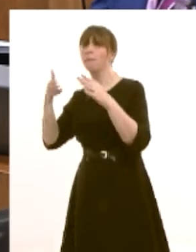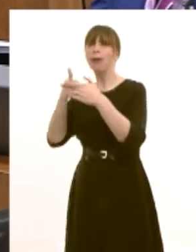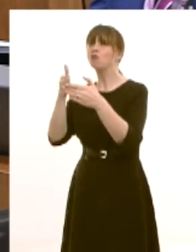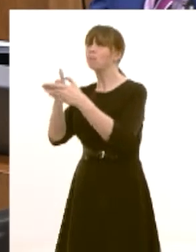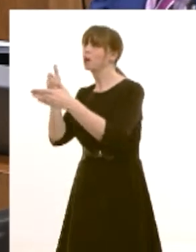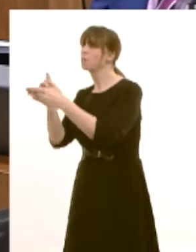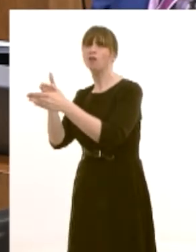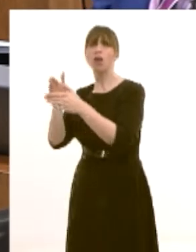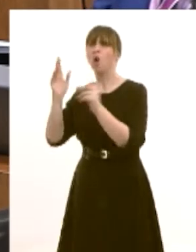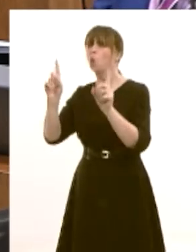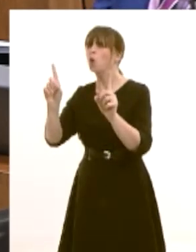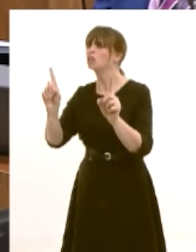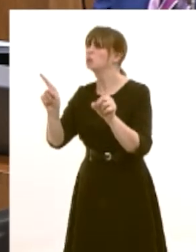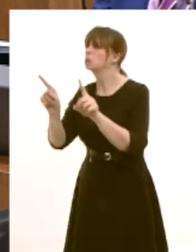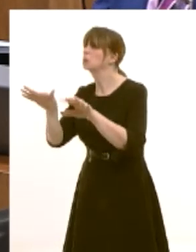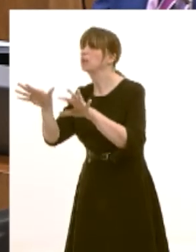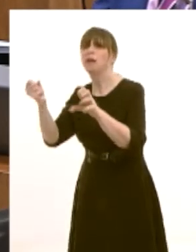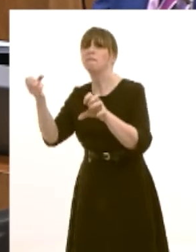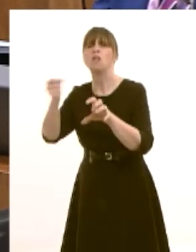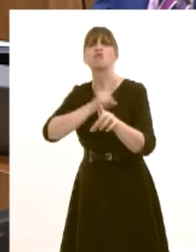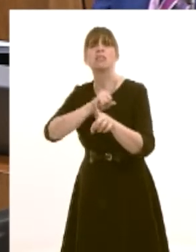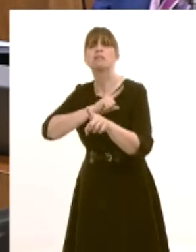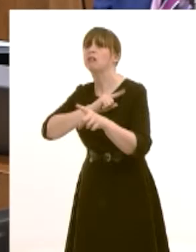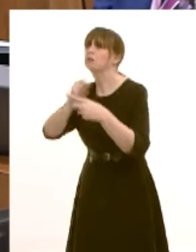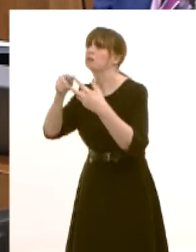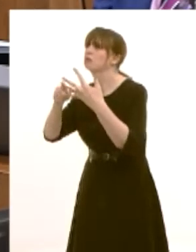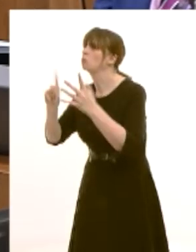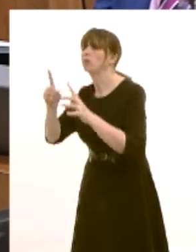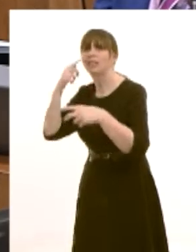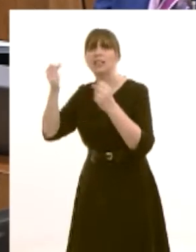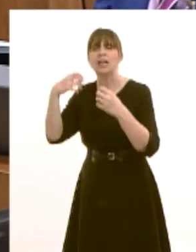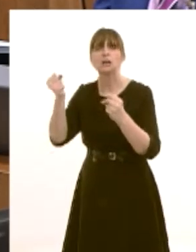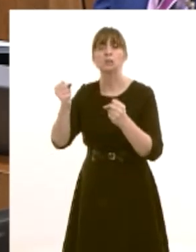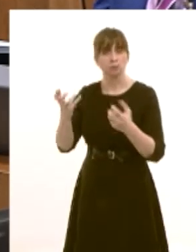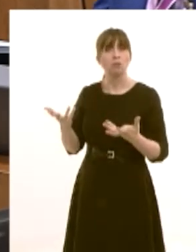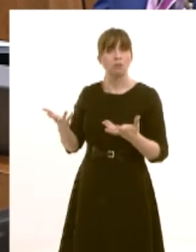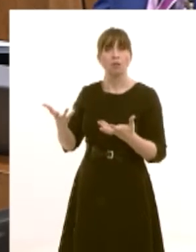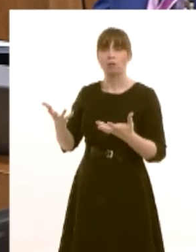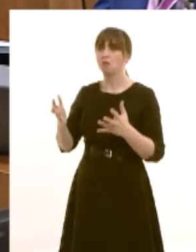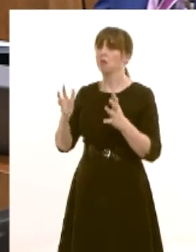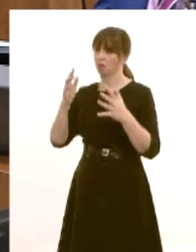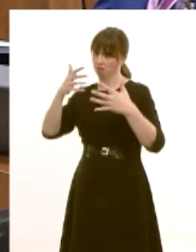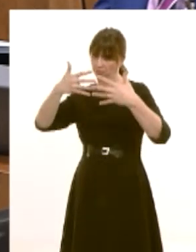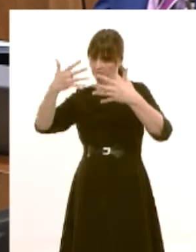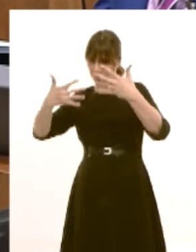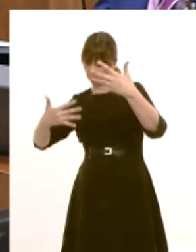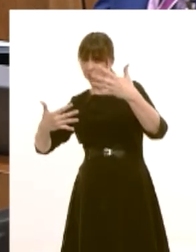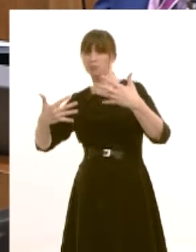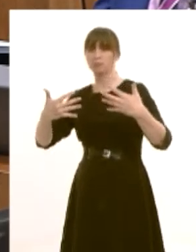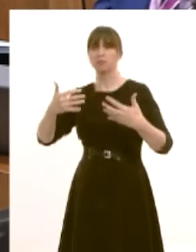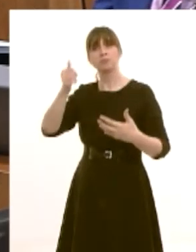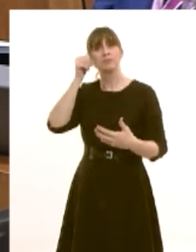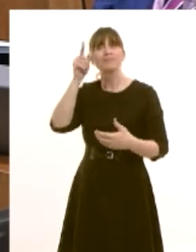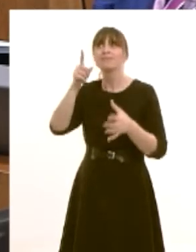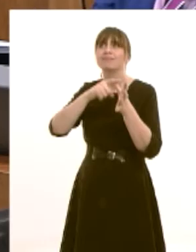but she does mention of course good examples uh of uh in not not in her city you see but not very far away in